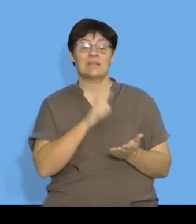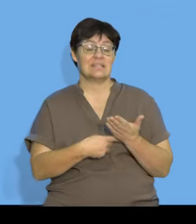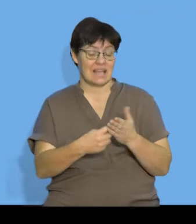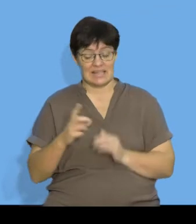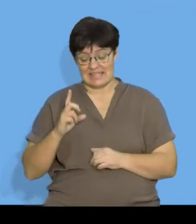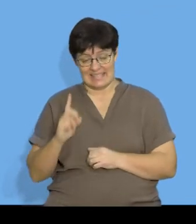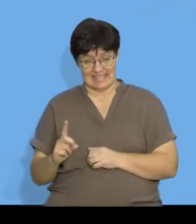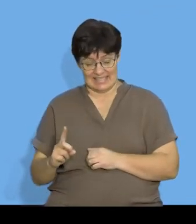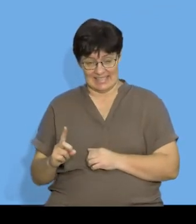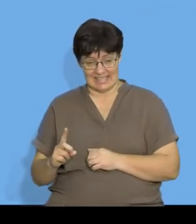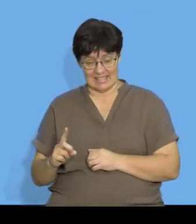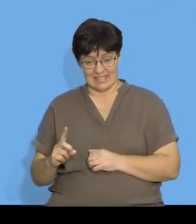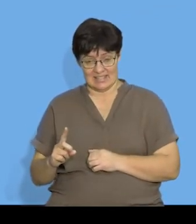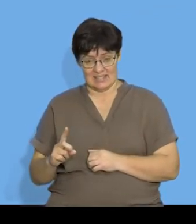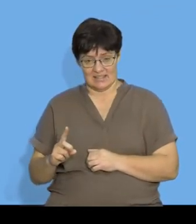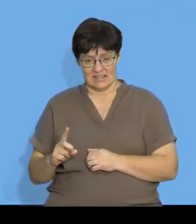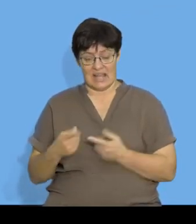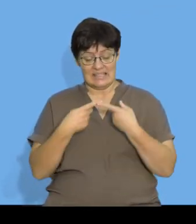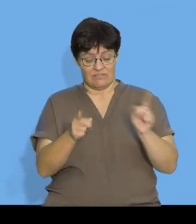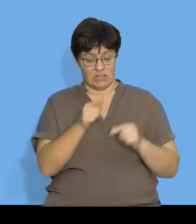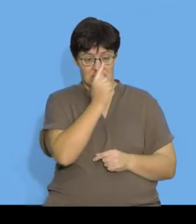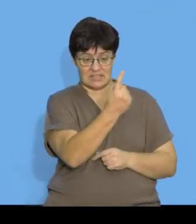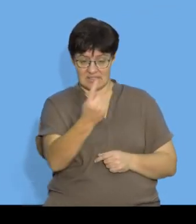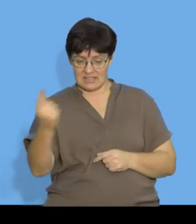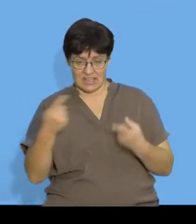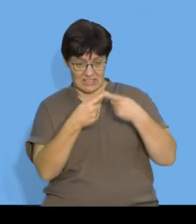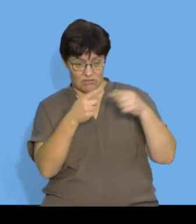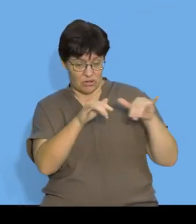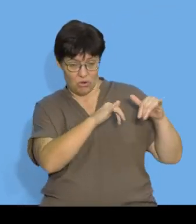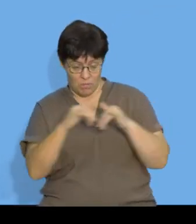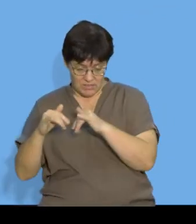and we discuss that D refers to my common difference